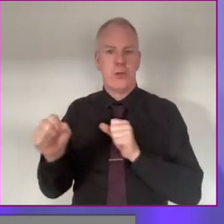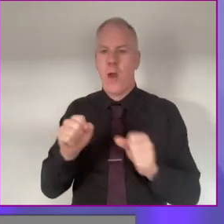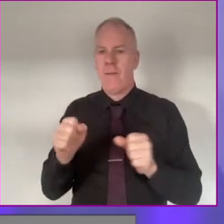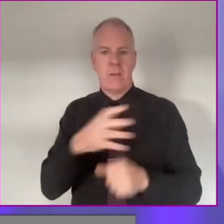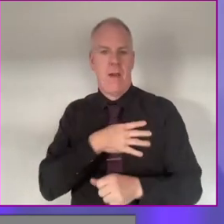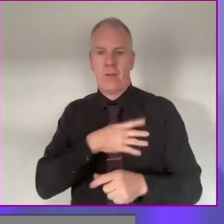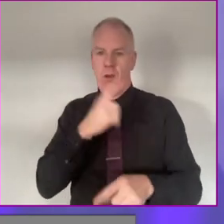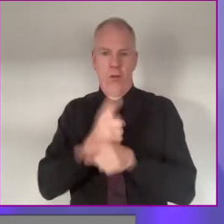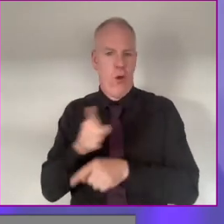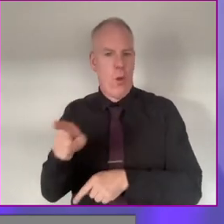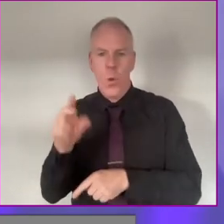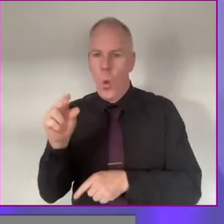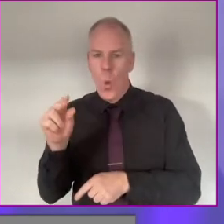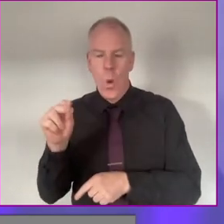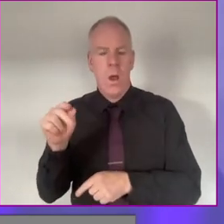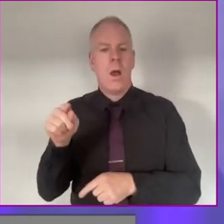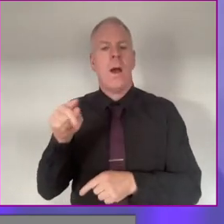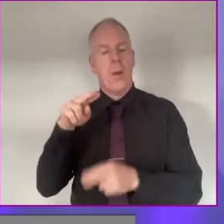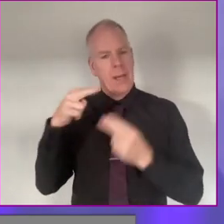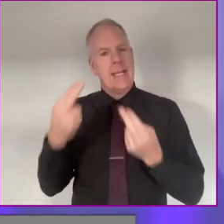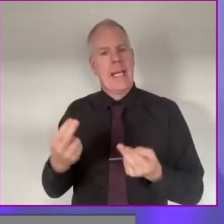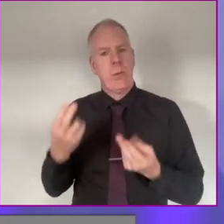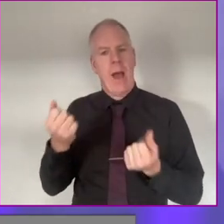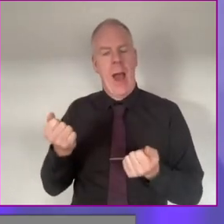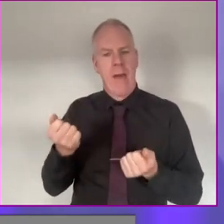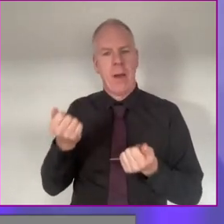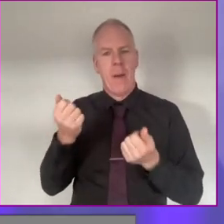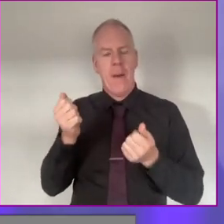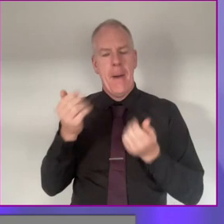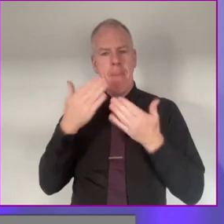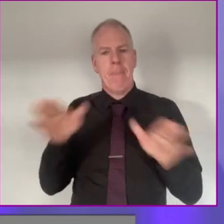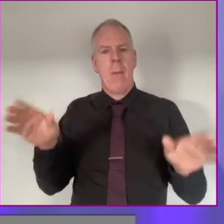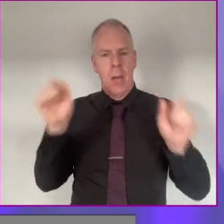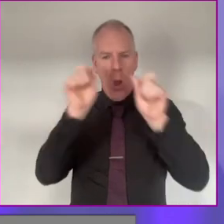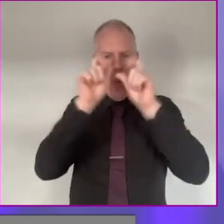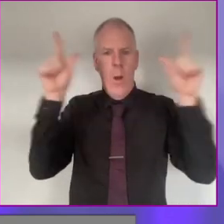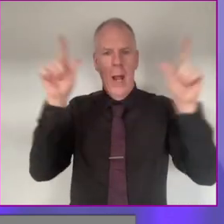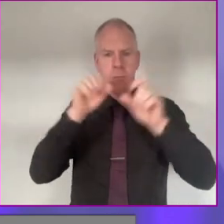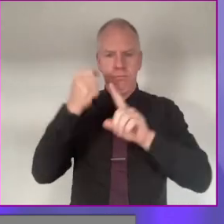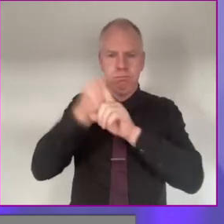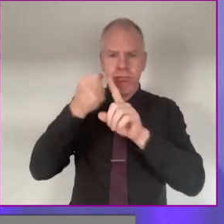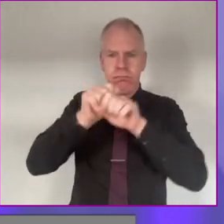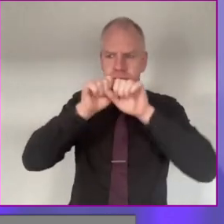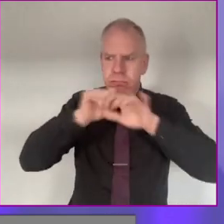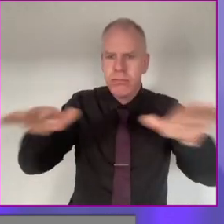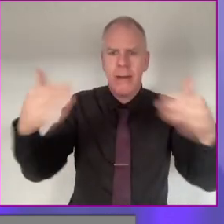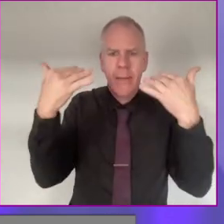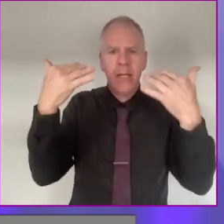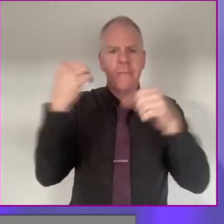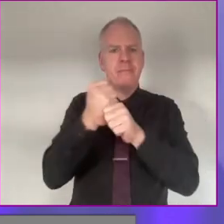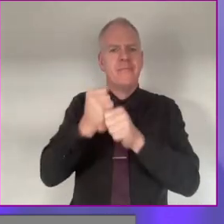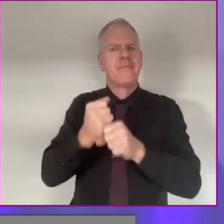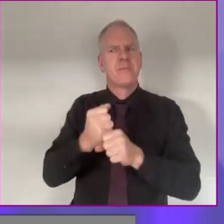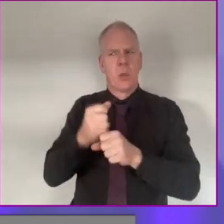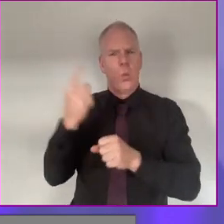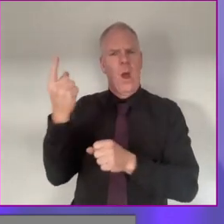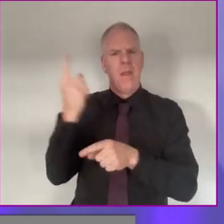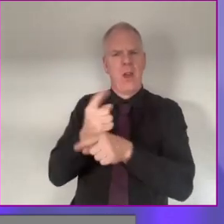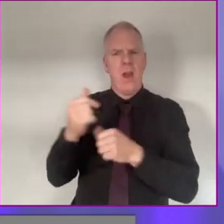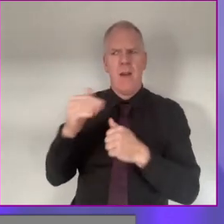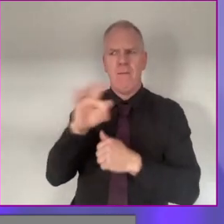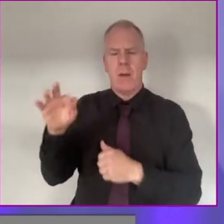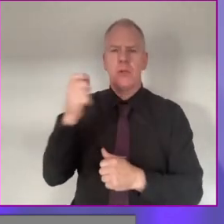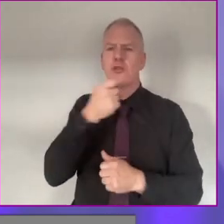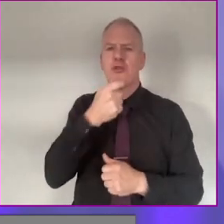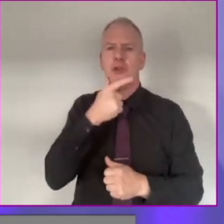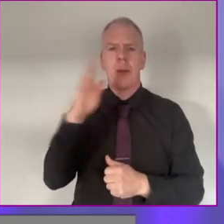customer service operatives on the train itself. But I think there will need to be a public awareness campaign. And there is a public awareness campaign around Dublin Bus, I